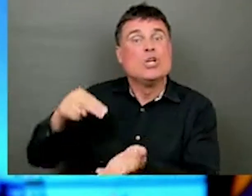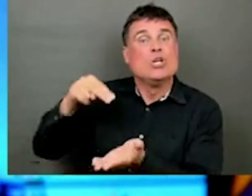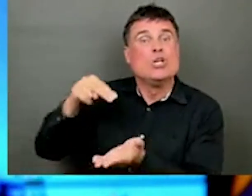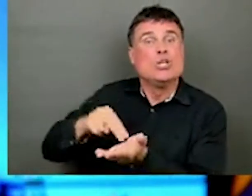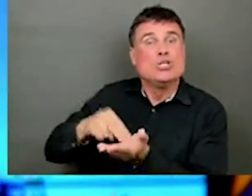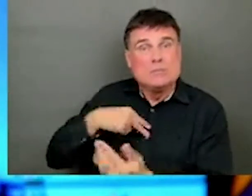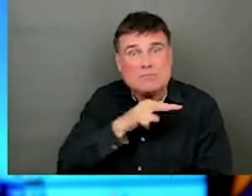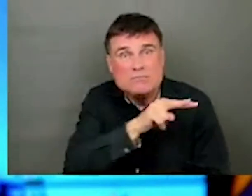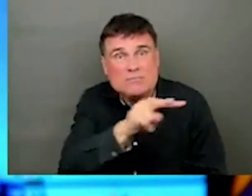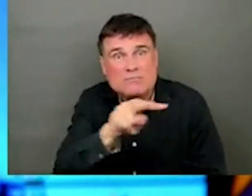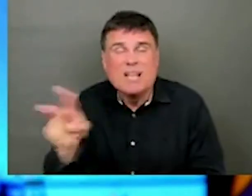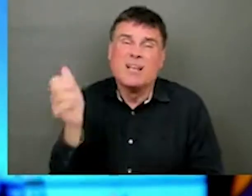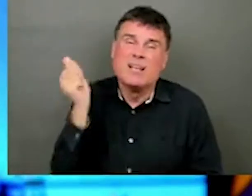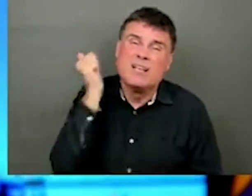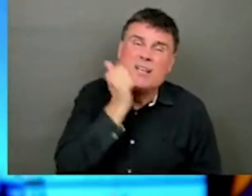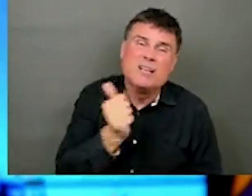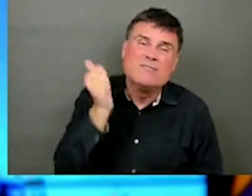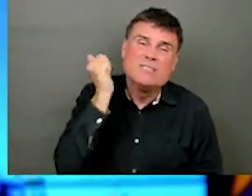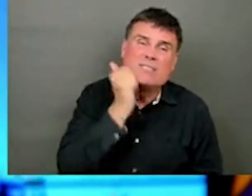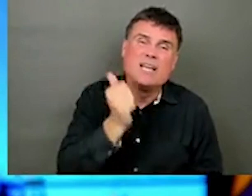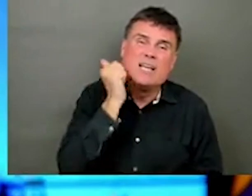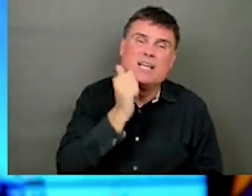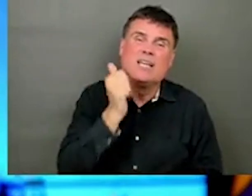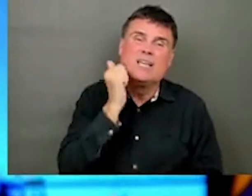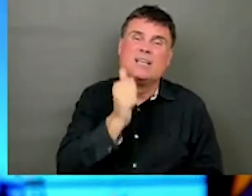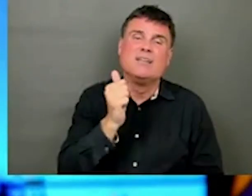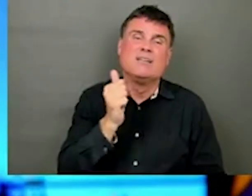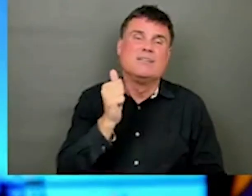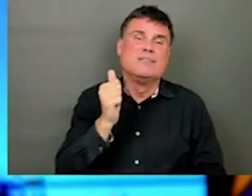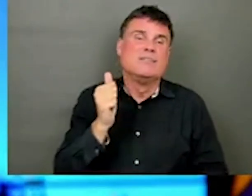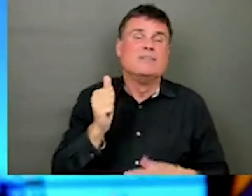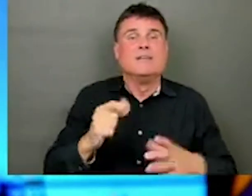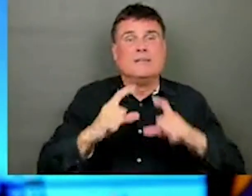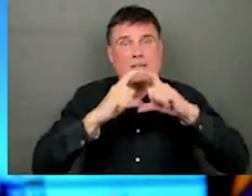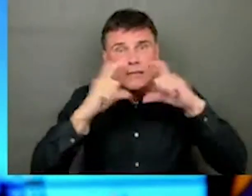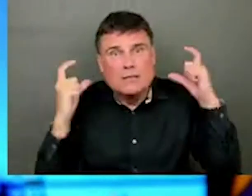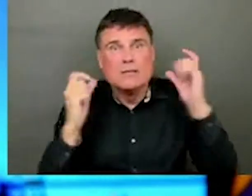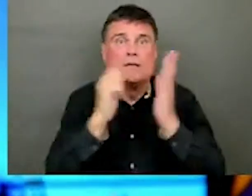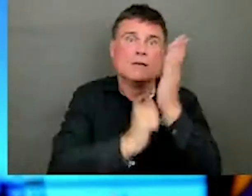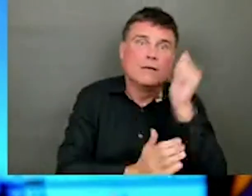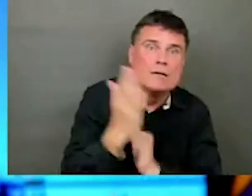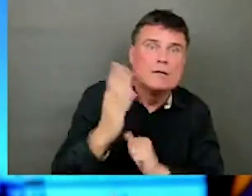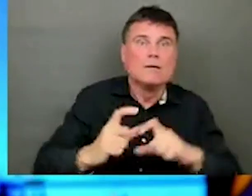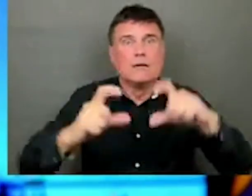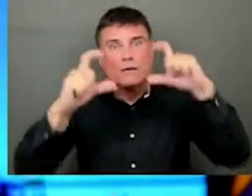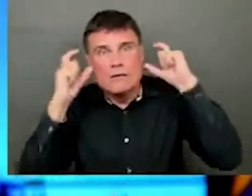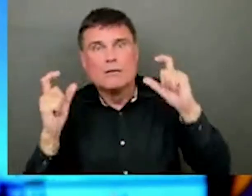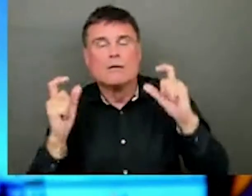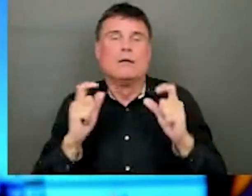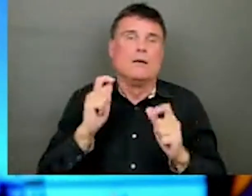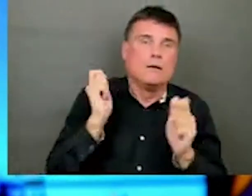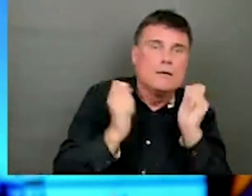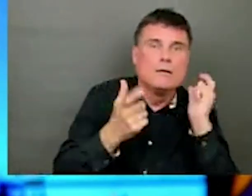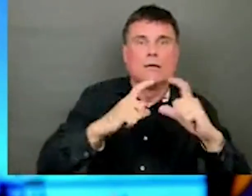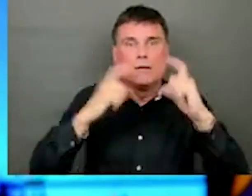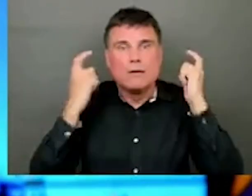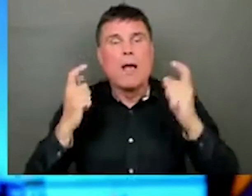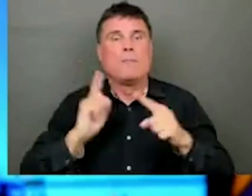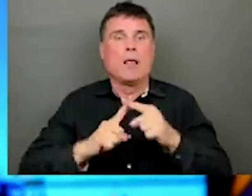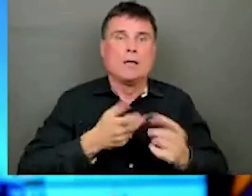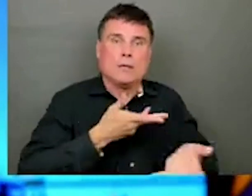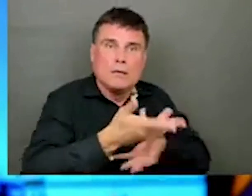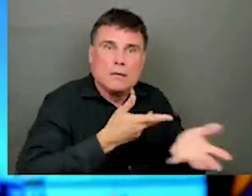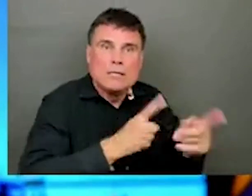beginning. They've had to access PPE, they've had to change the way that we interact with patients, whether it's in a